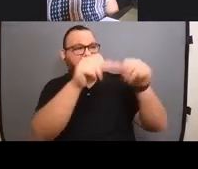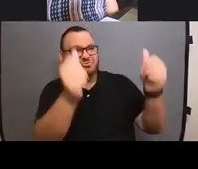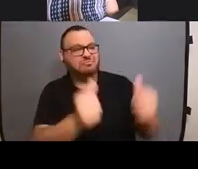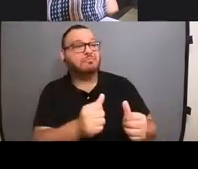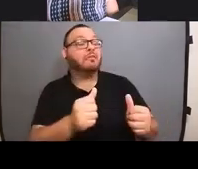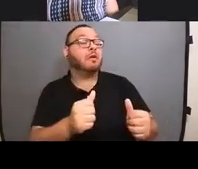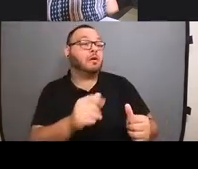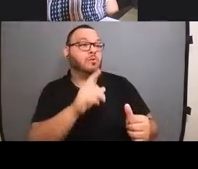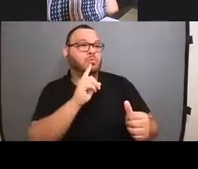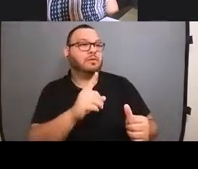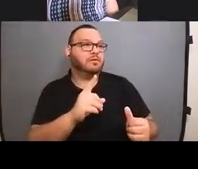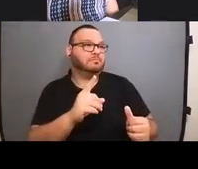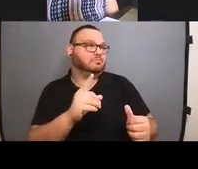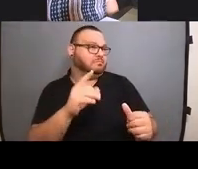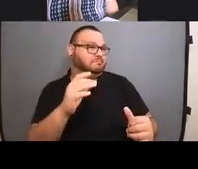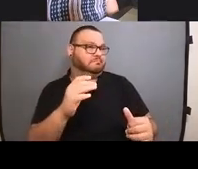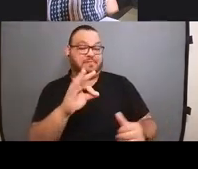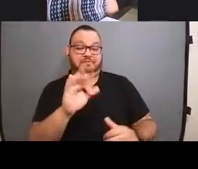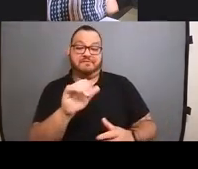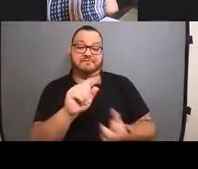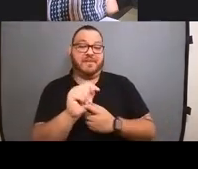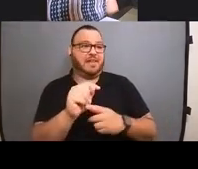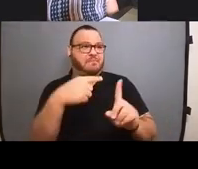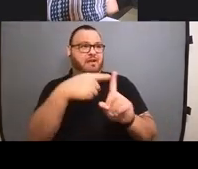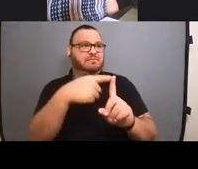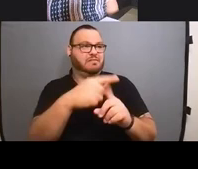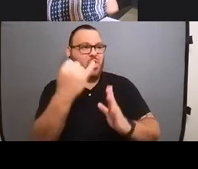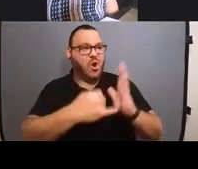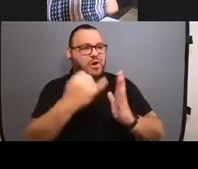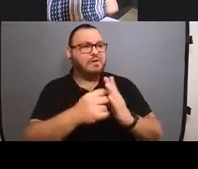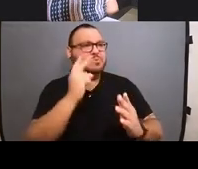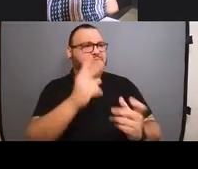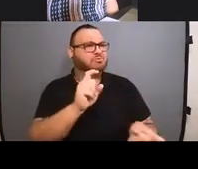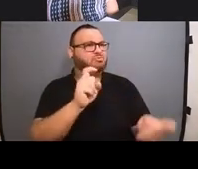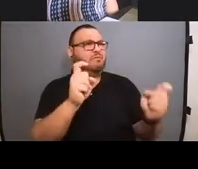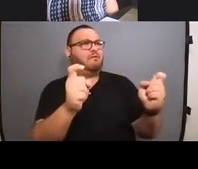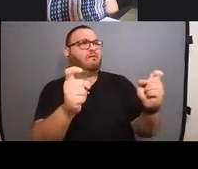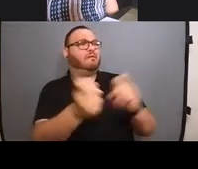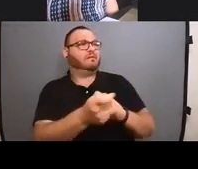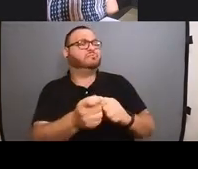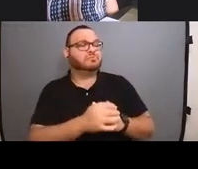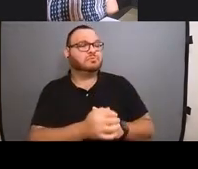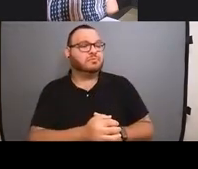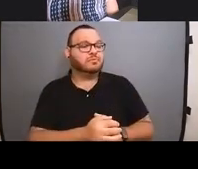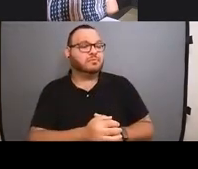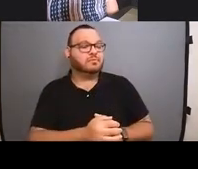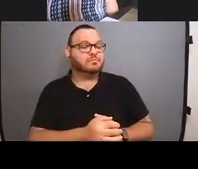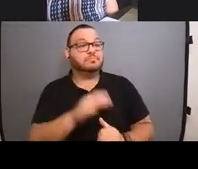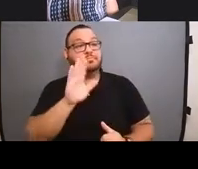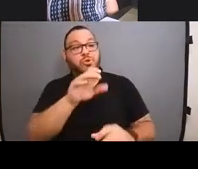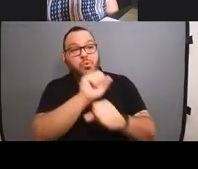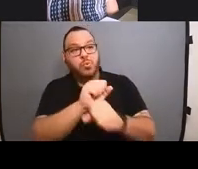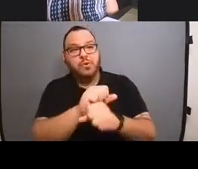in fat positive art. We're really seeing a shift in that, not just, um, in, you know, your work has always